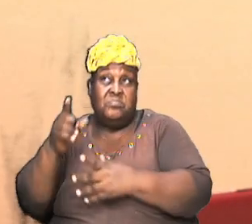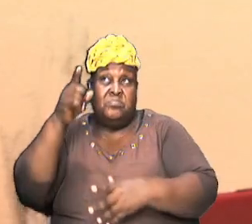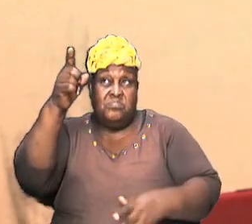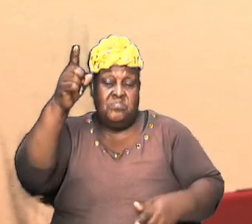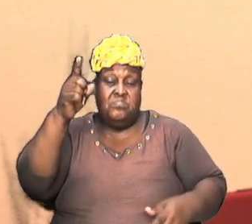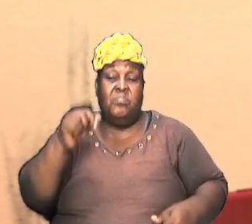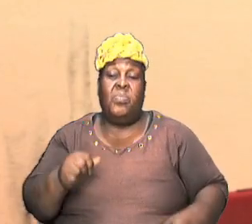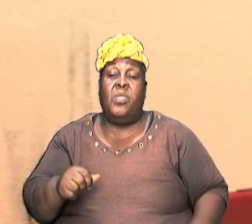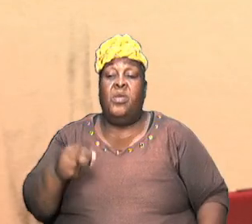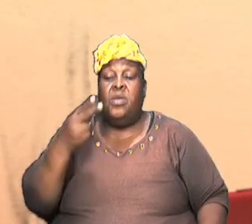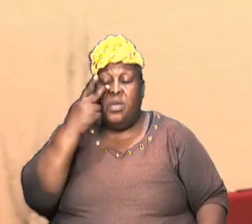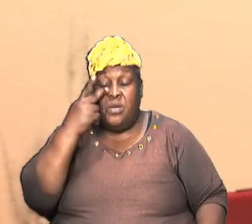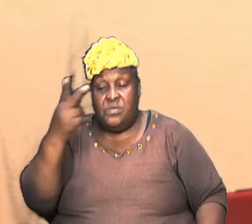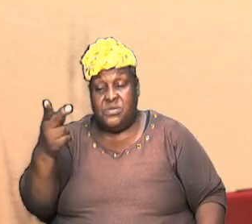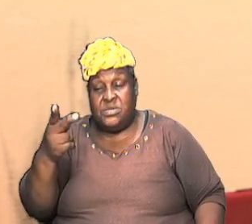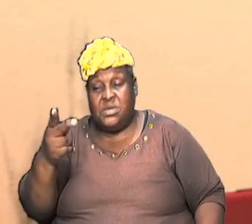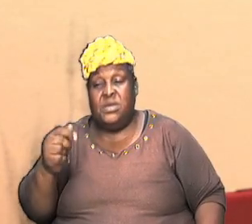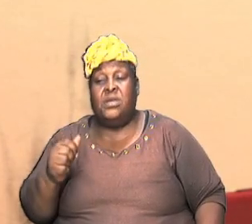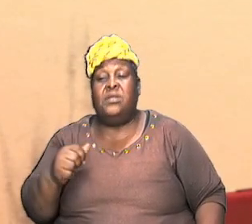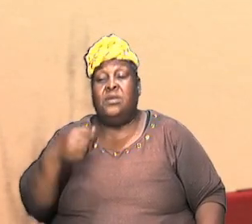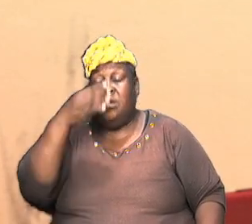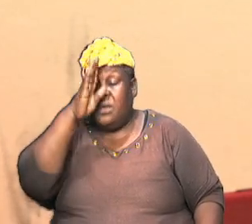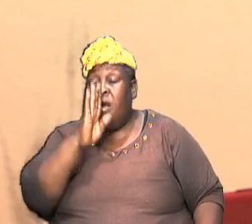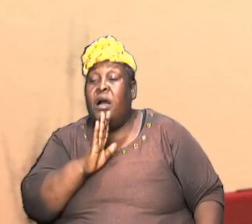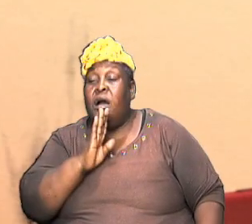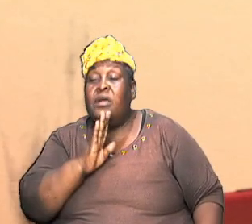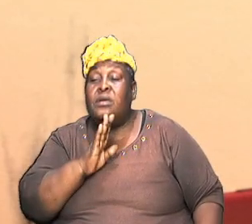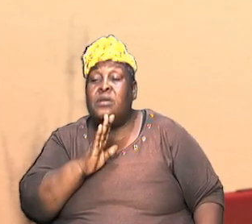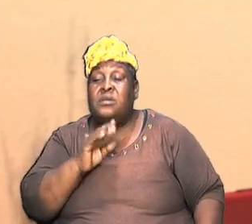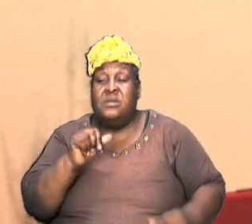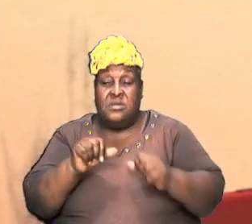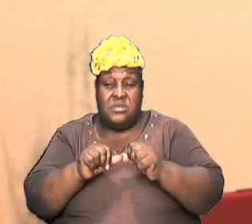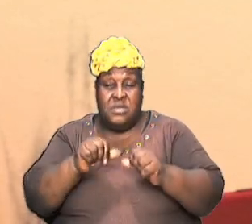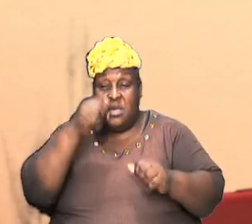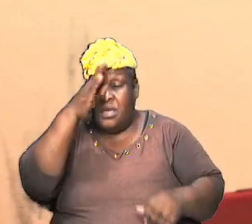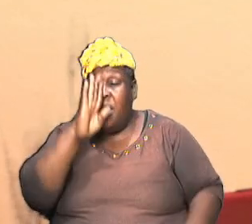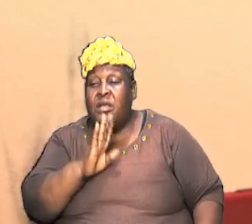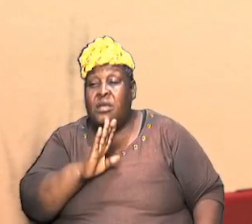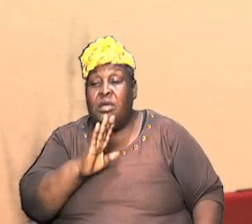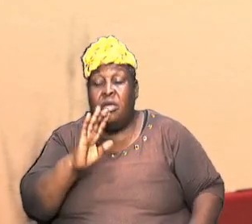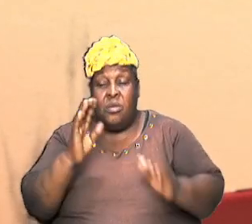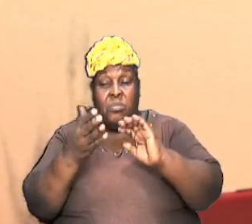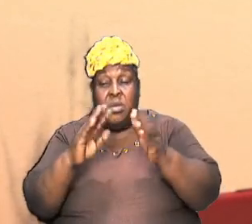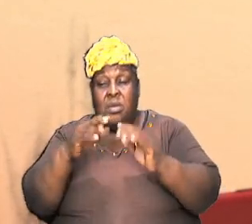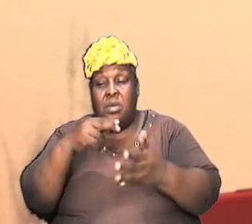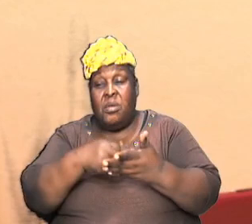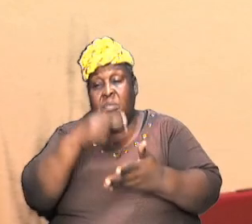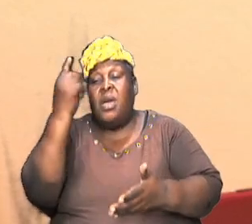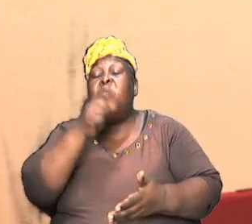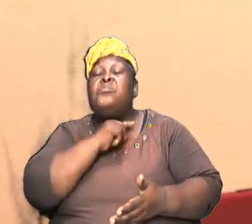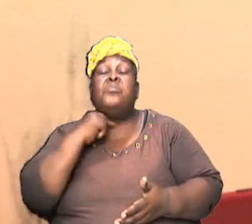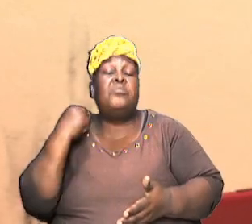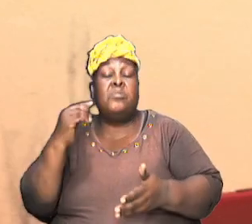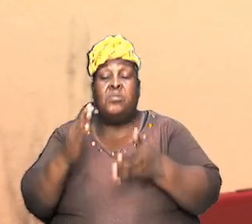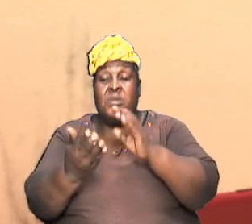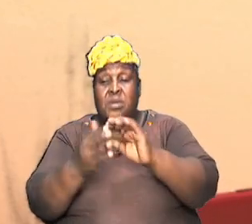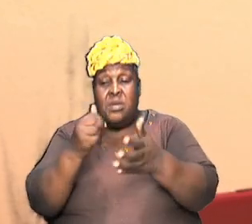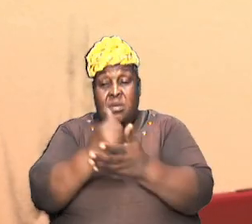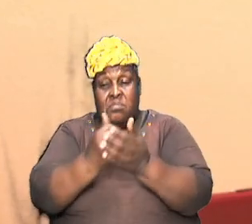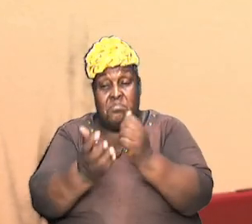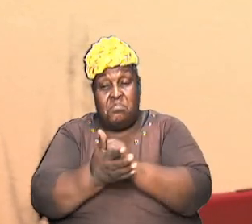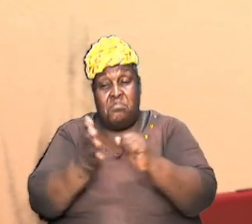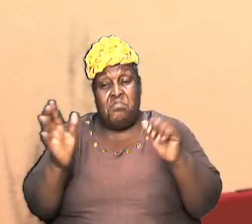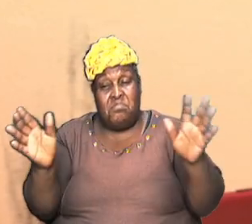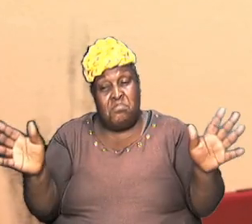seeing brethren beloved that God remains God he became the high priest he became the sacrifice